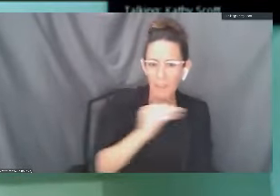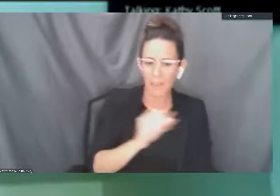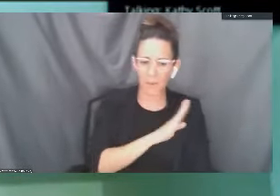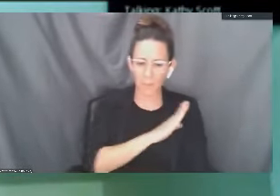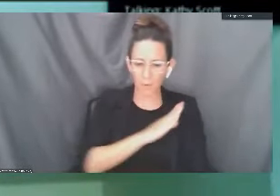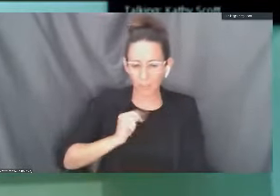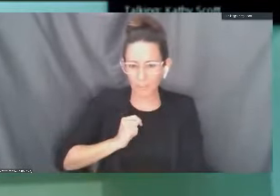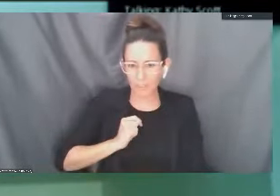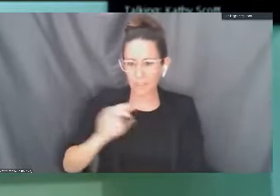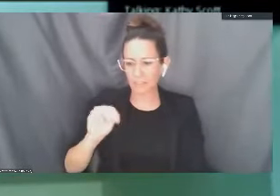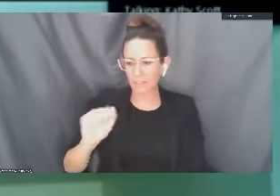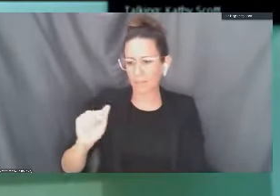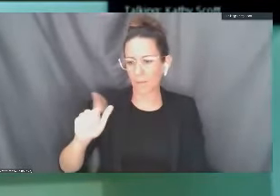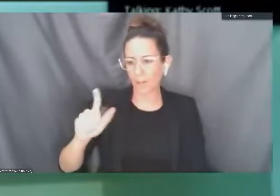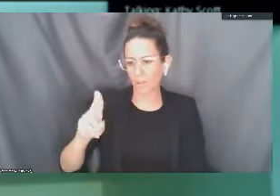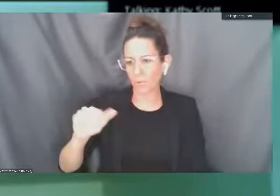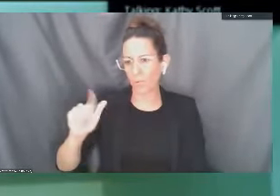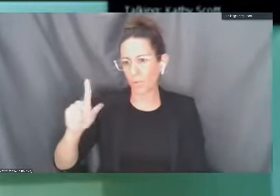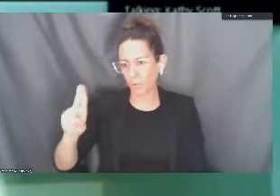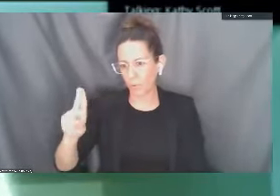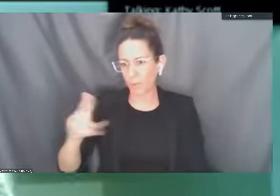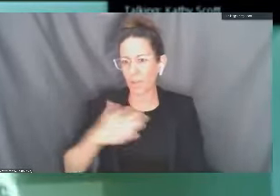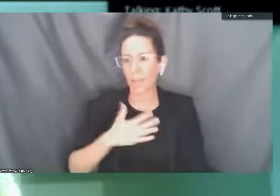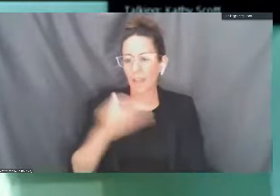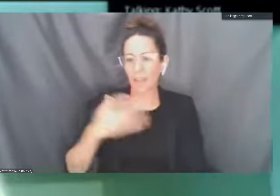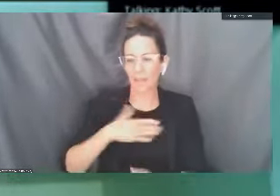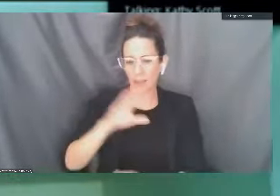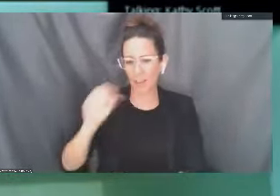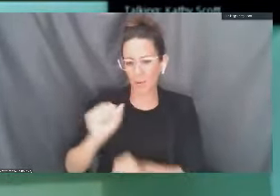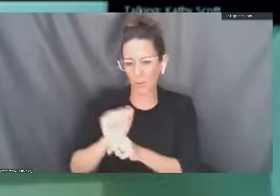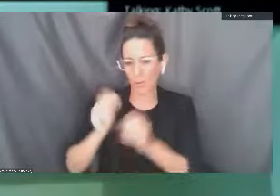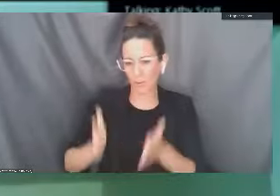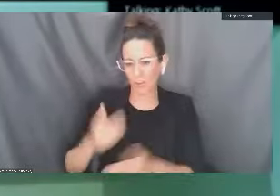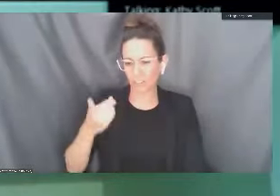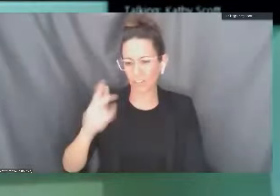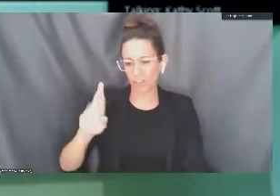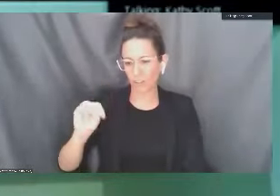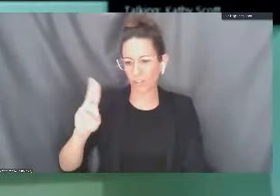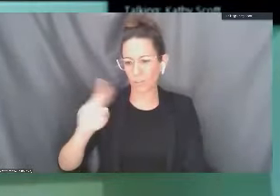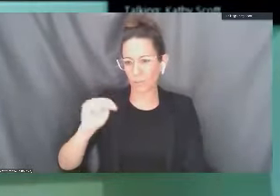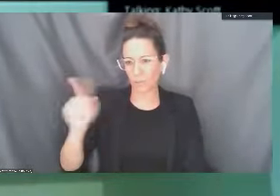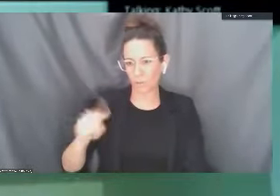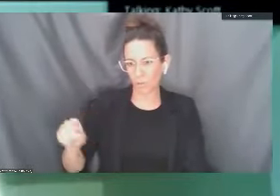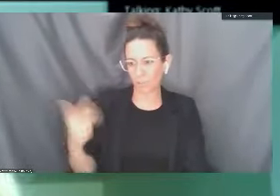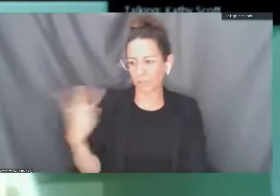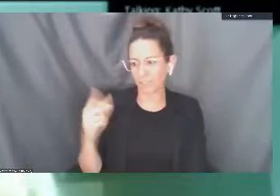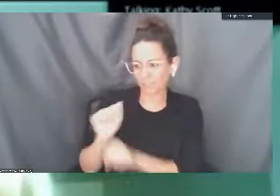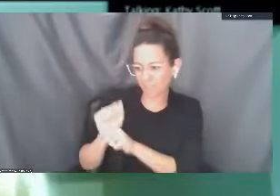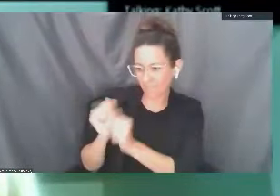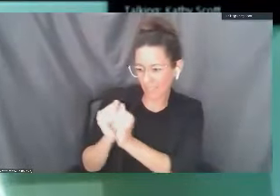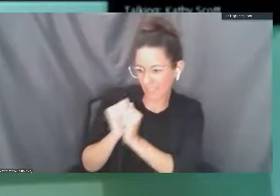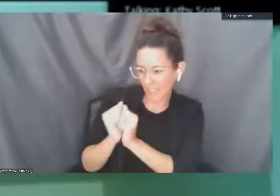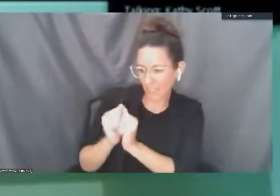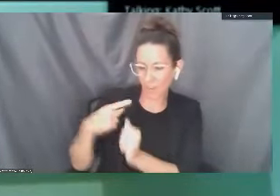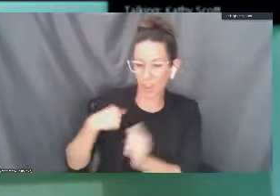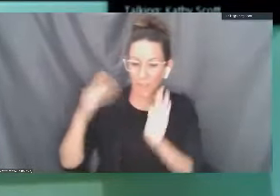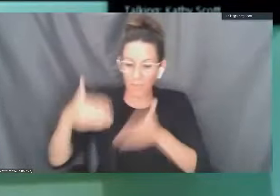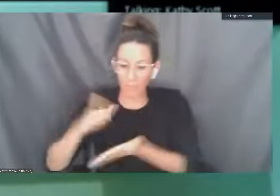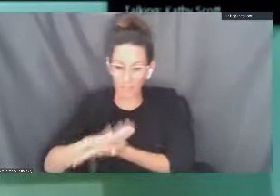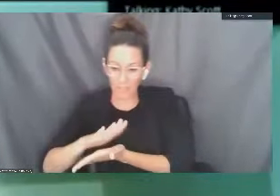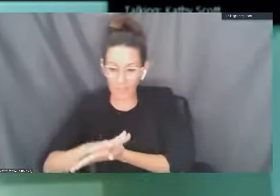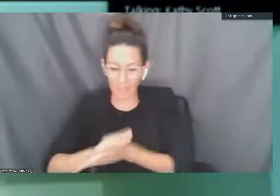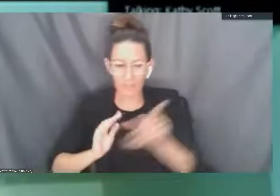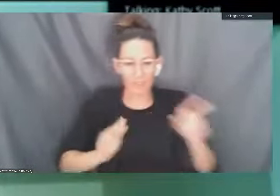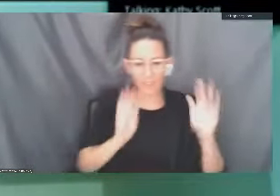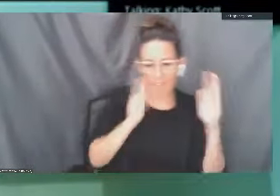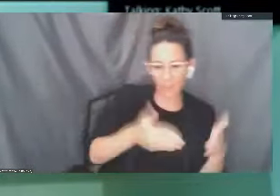and my colleague and my colleague, Dr. Munoz. He and I work very closely together because I'm on the academic side and he's on the